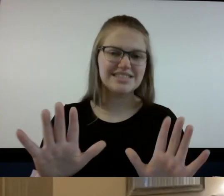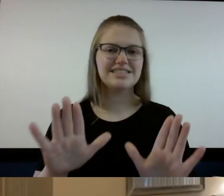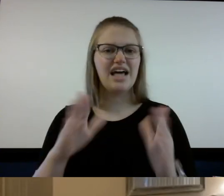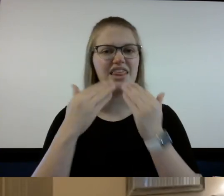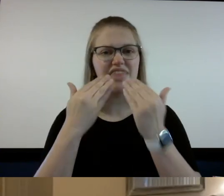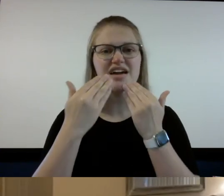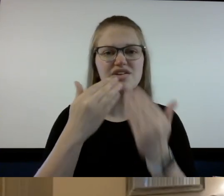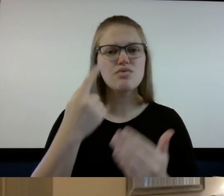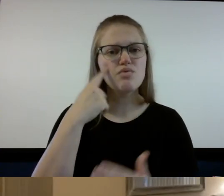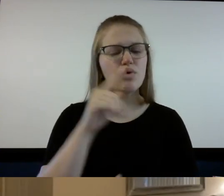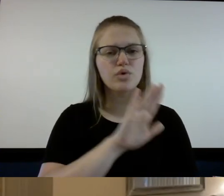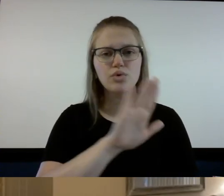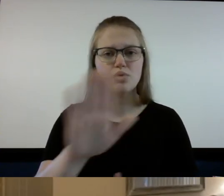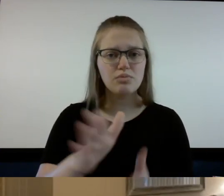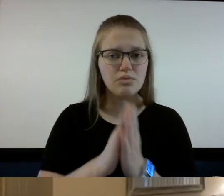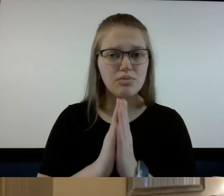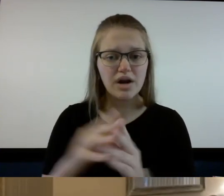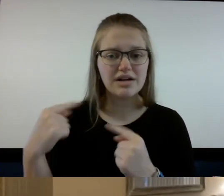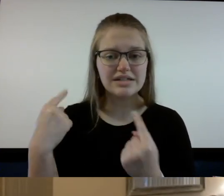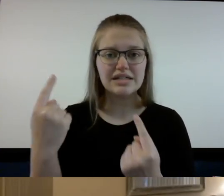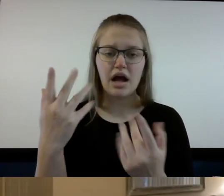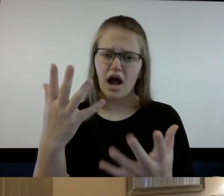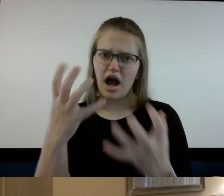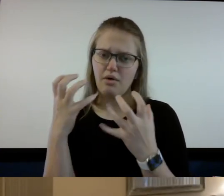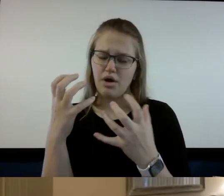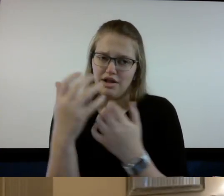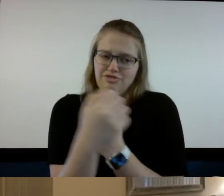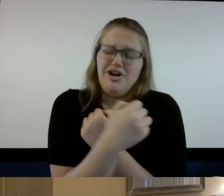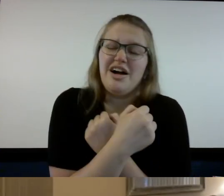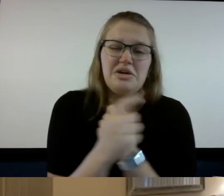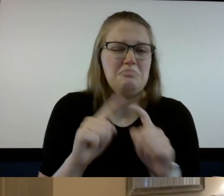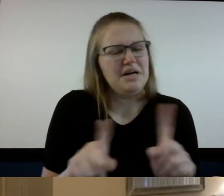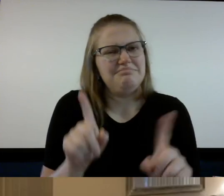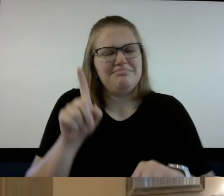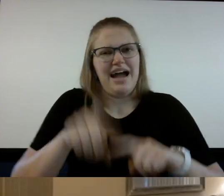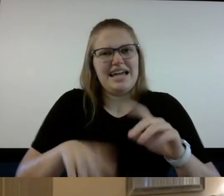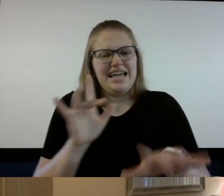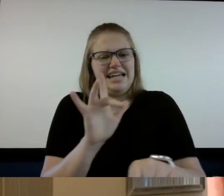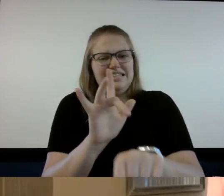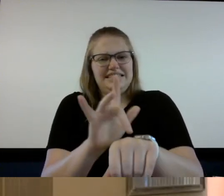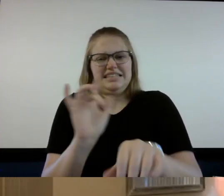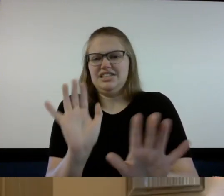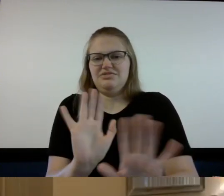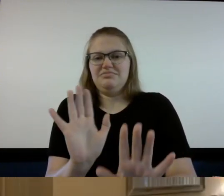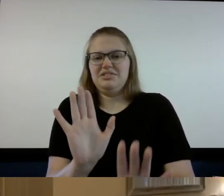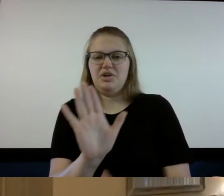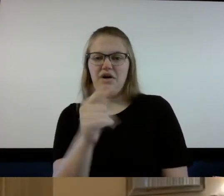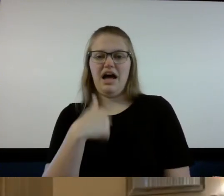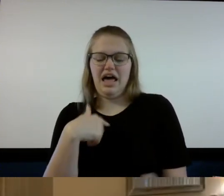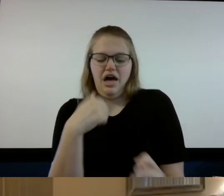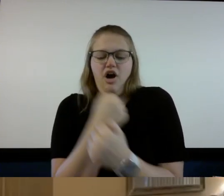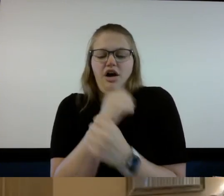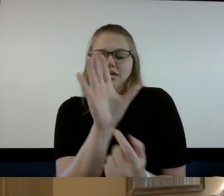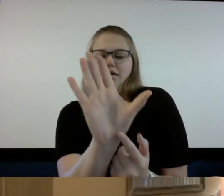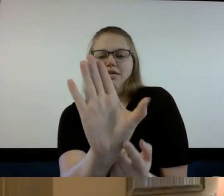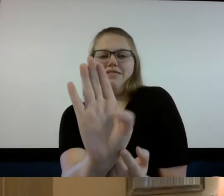prayers and I want to hug you but I don't want to touch you right now so but I give you a thumb hug